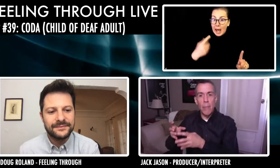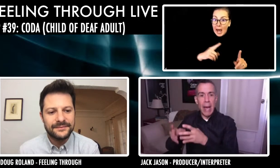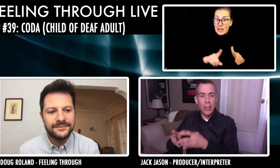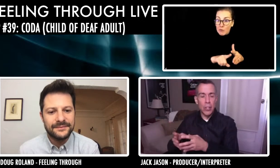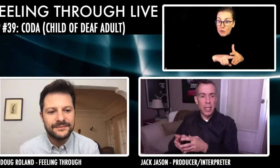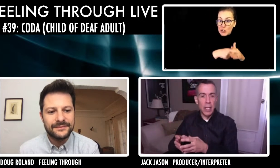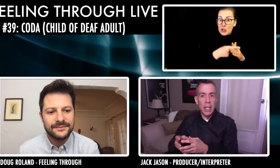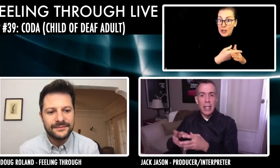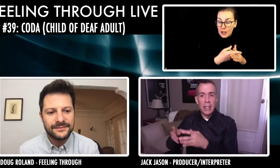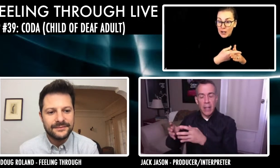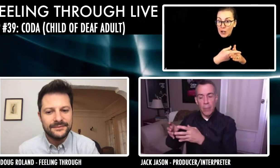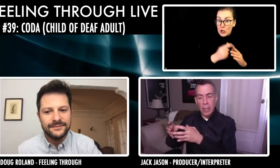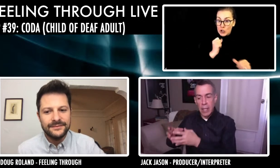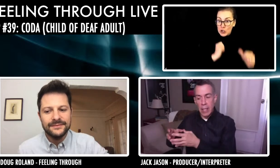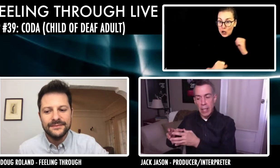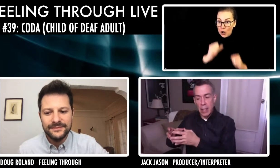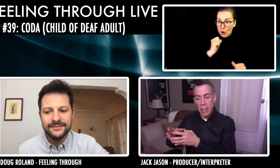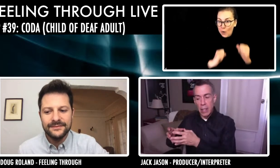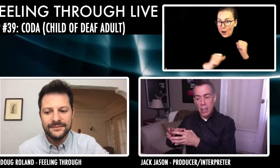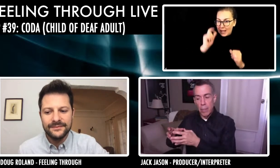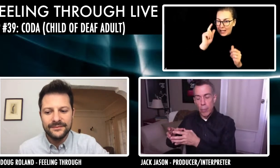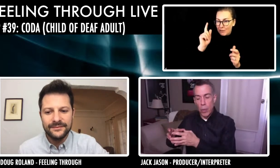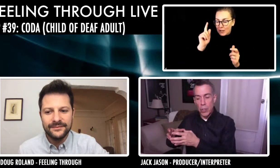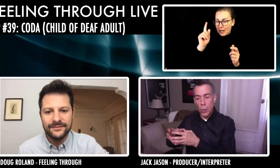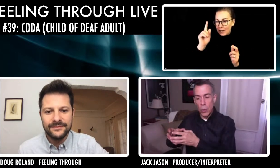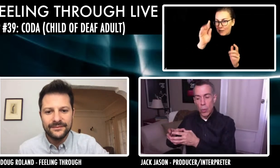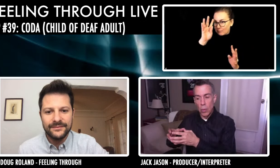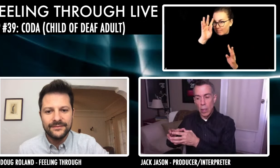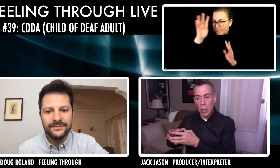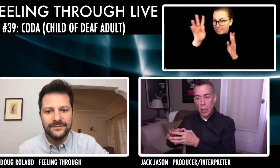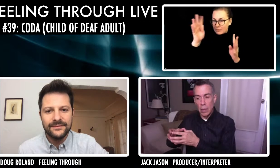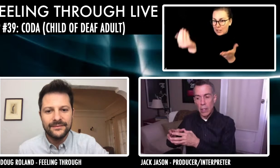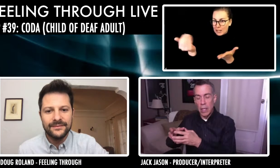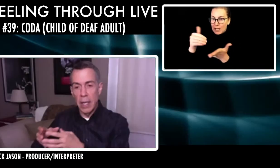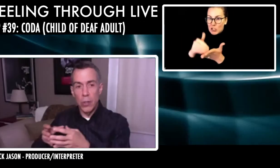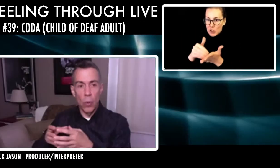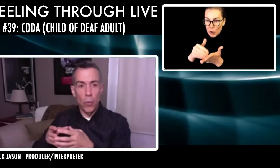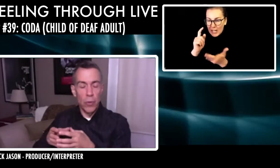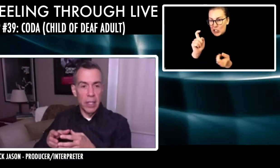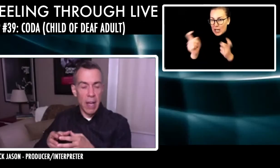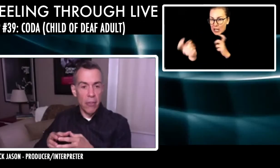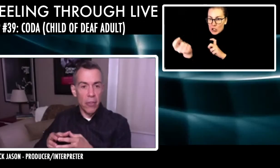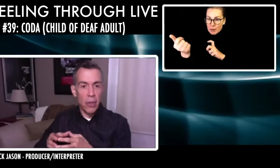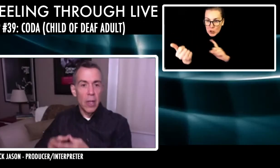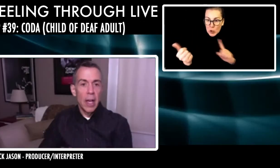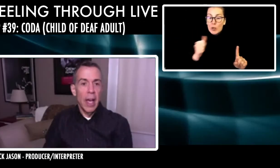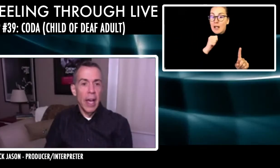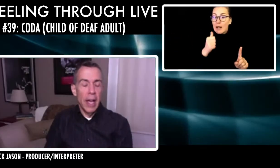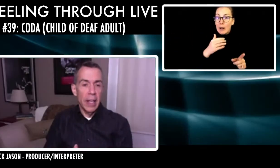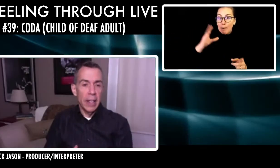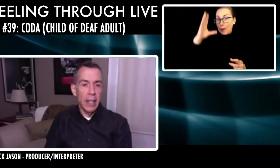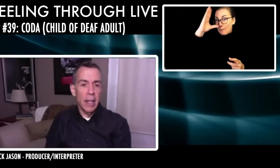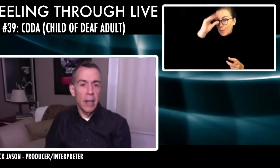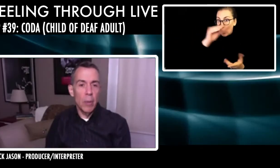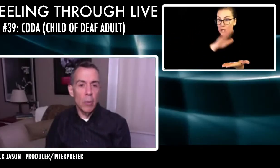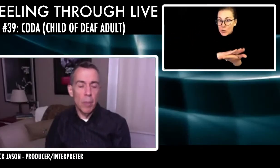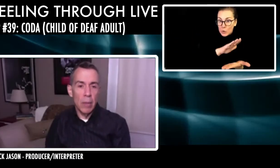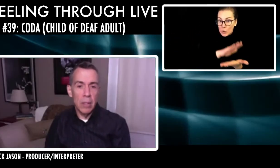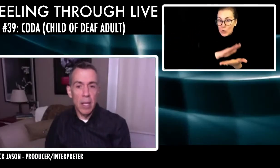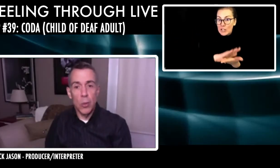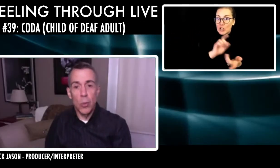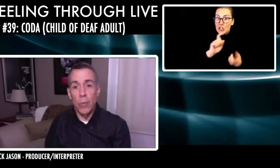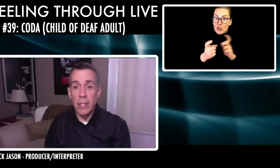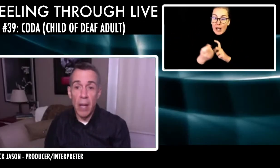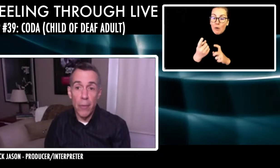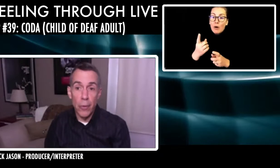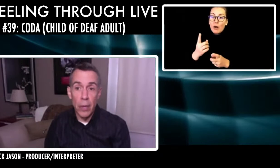and re-imagined it instead of being set in a, in a boys school. Uh, they set it in a school for the deaf and, um, it was about